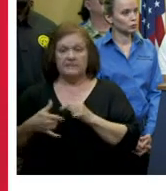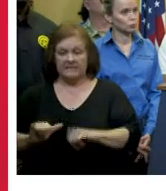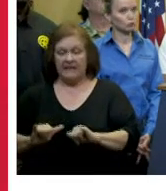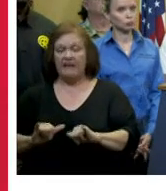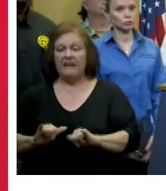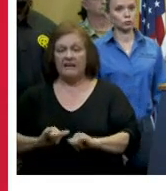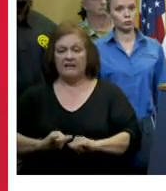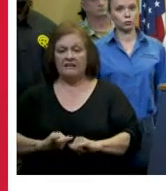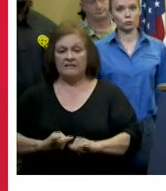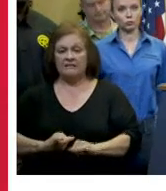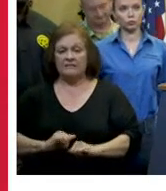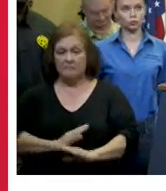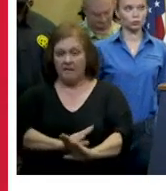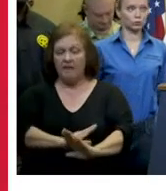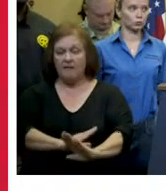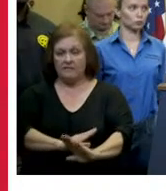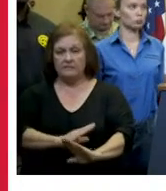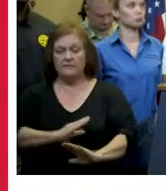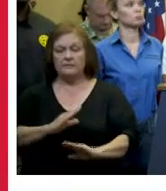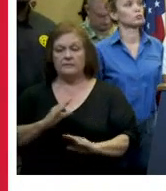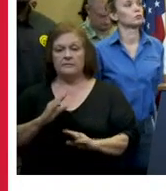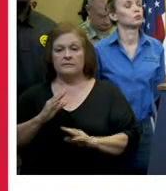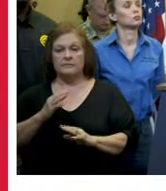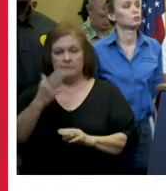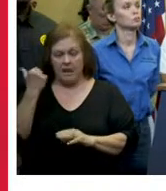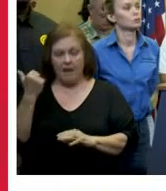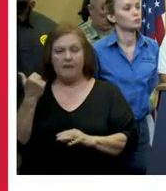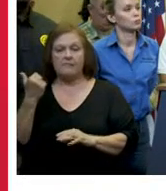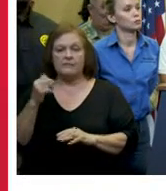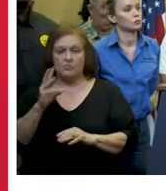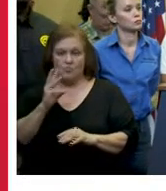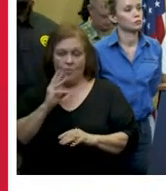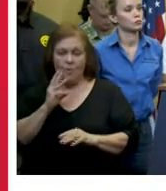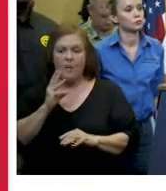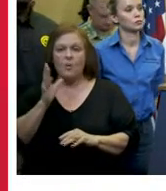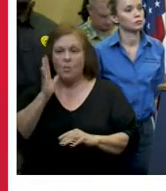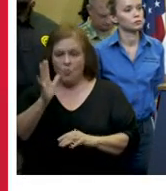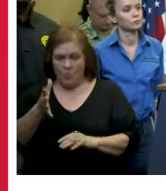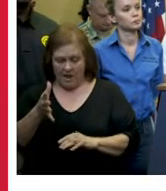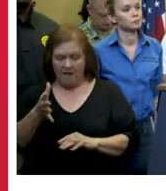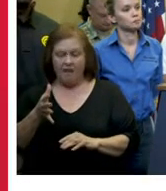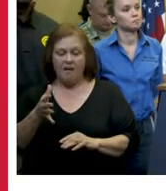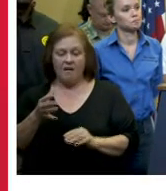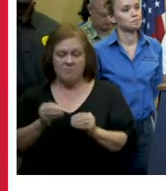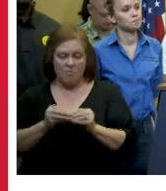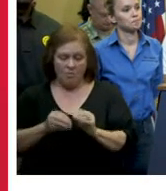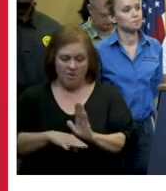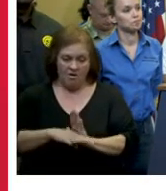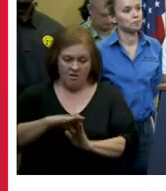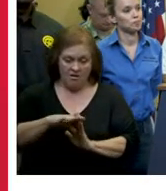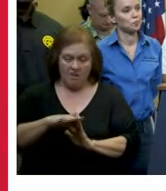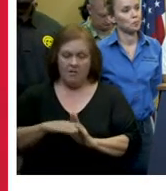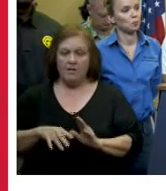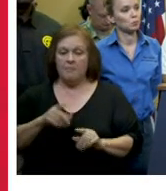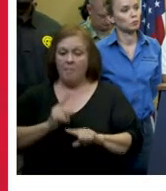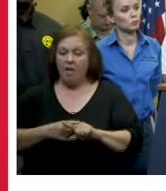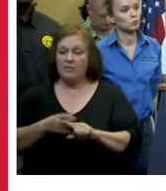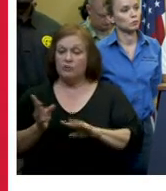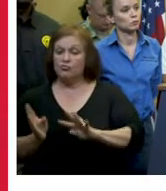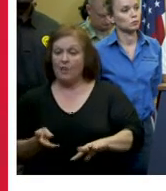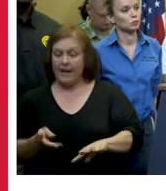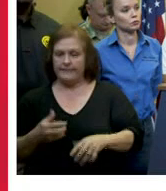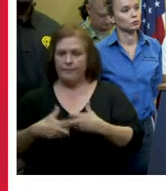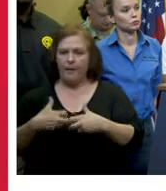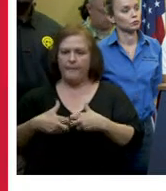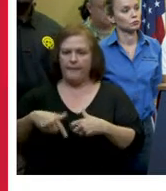water will rise and as we've experienced the draining of that area will be much slower than